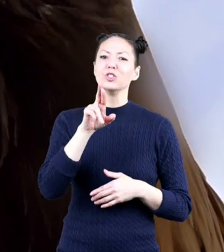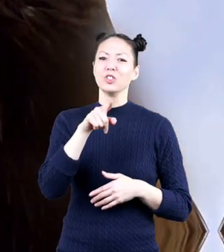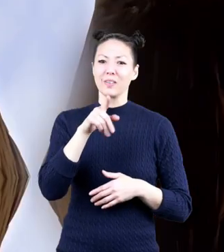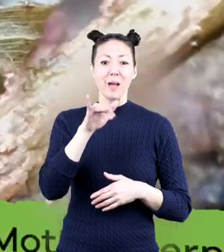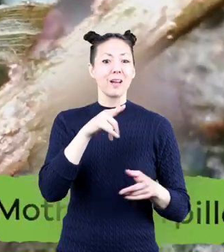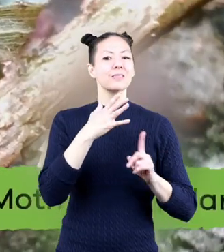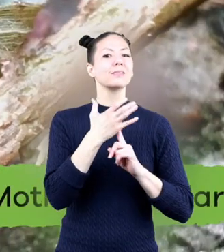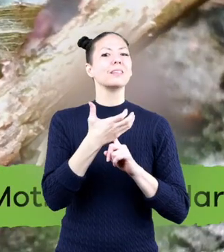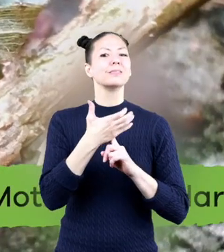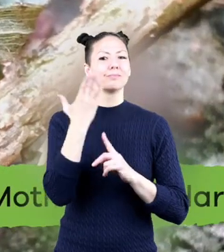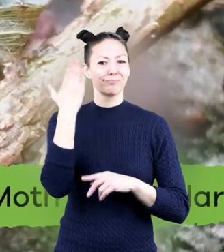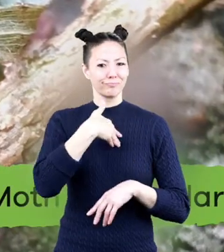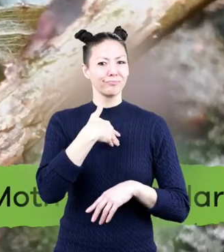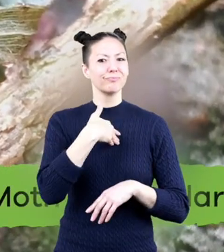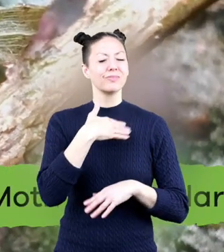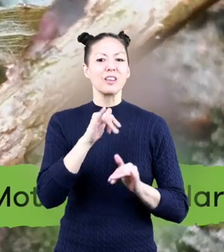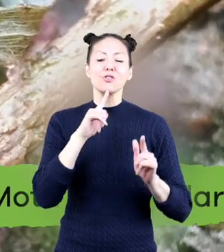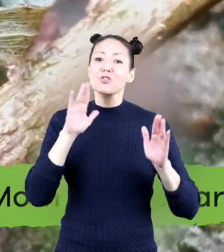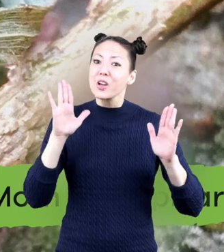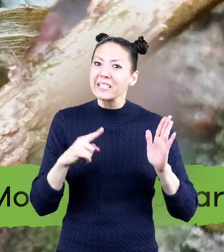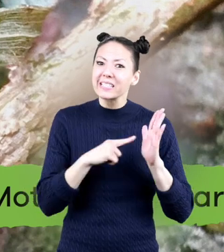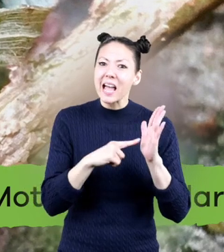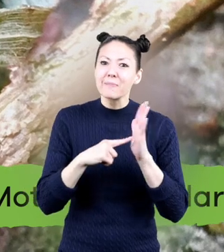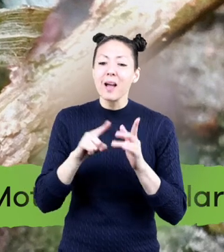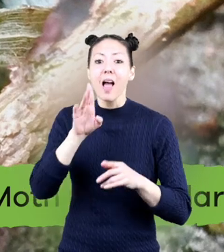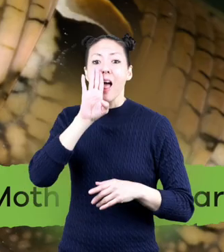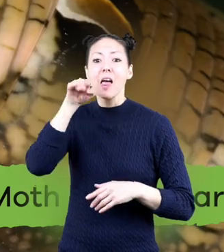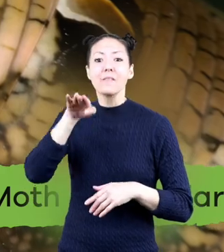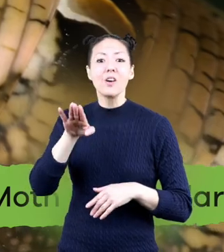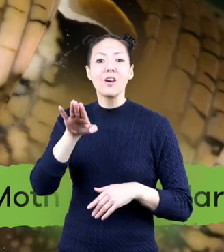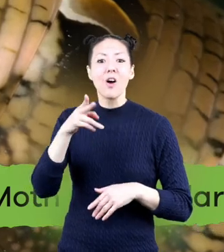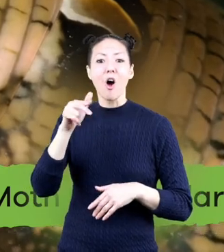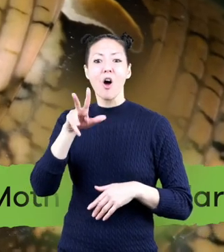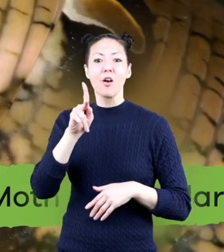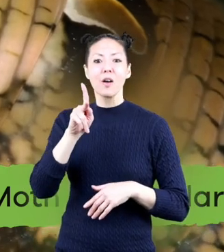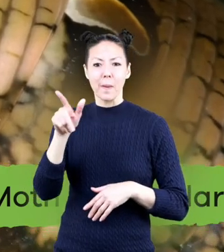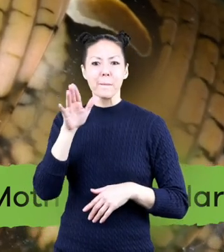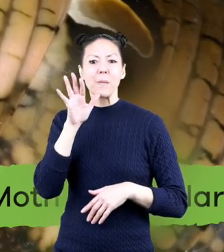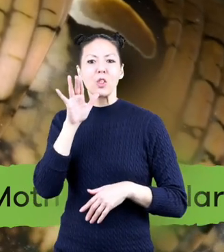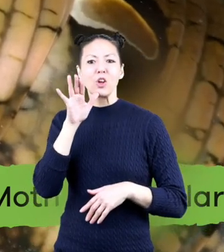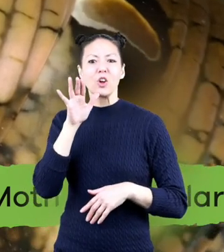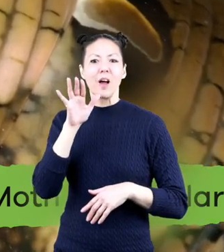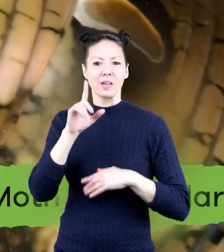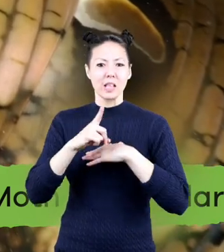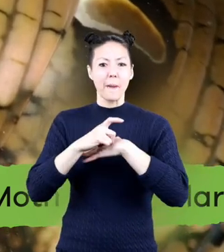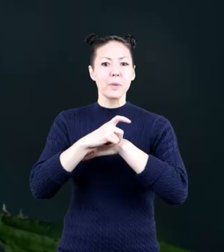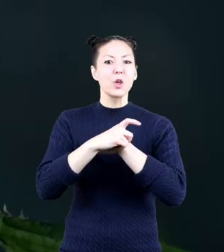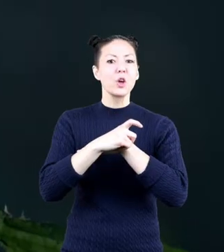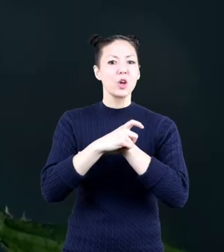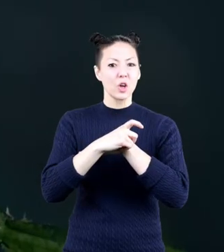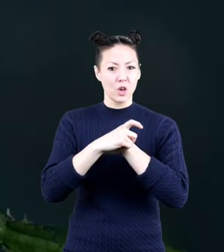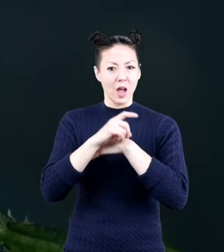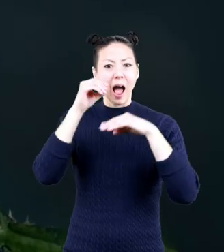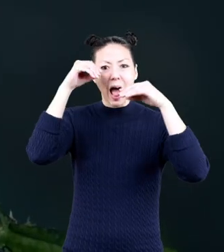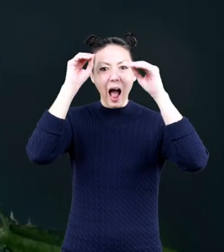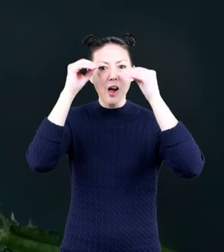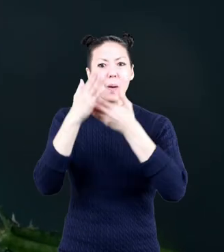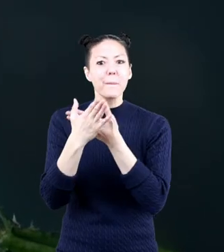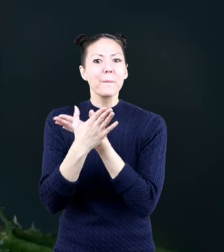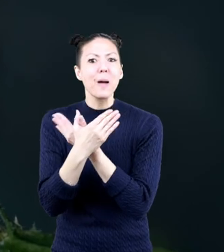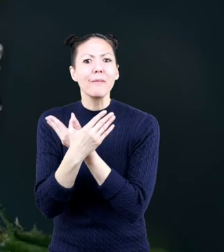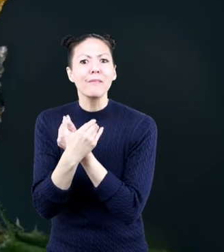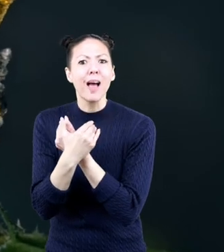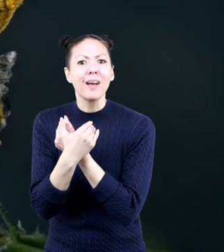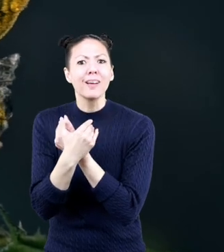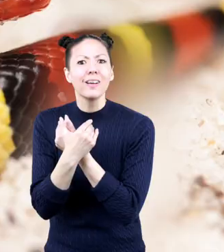Some great examples are the elephant hawk moth caterpillar, the owl butterfly,